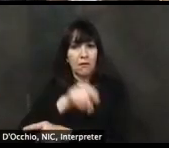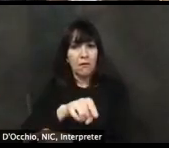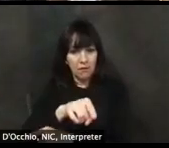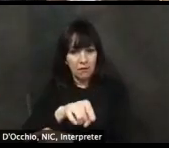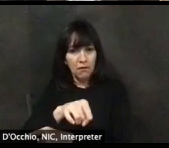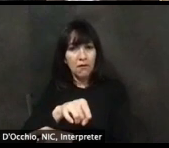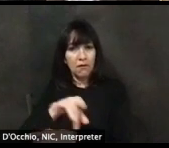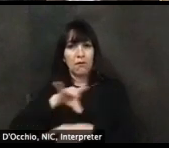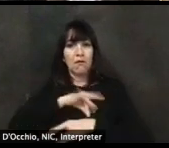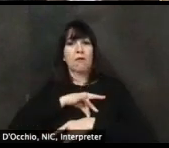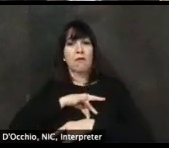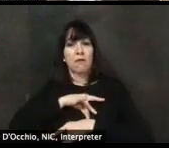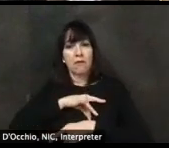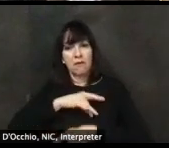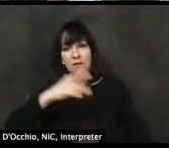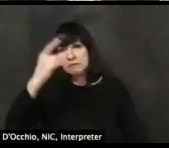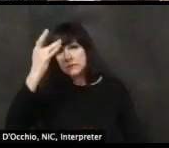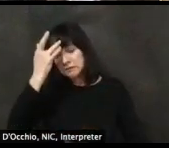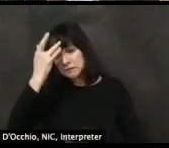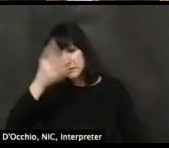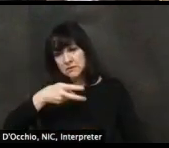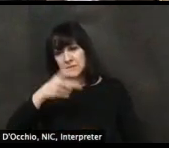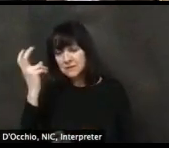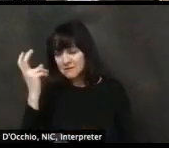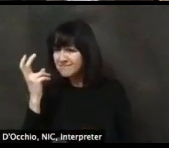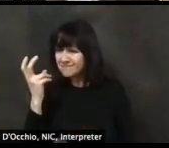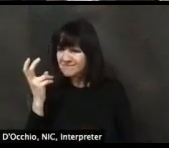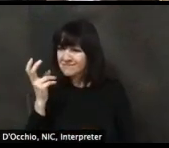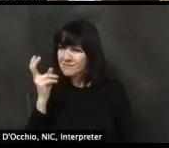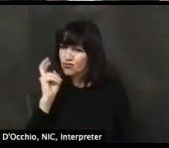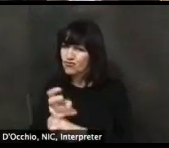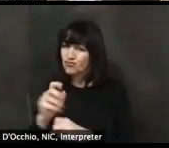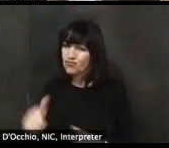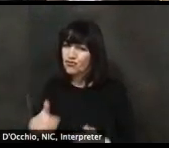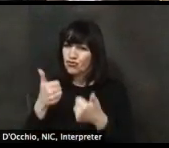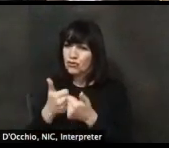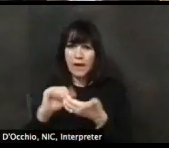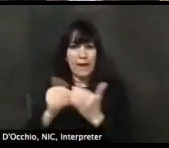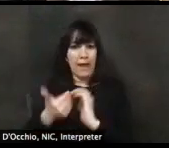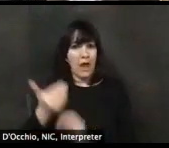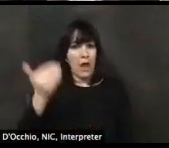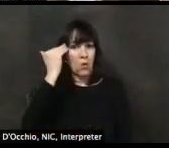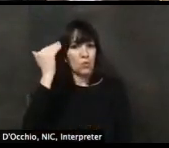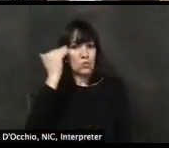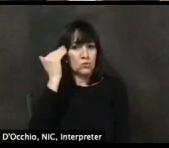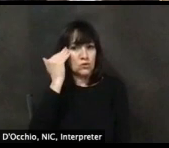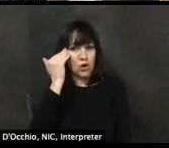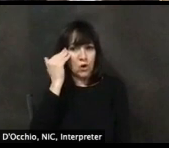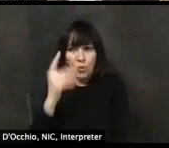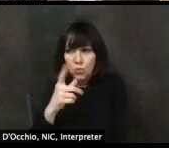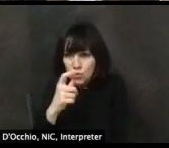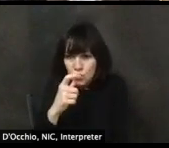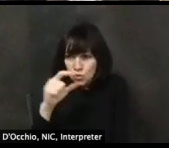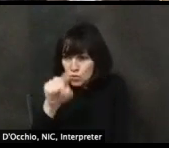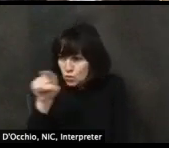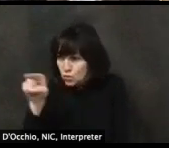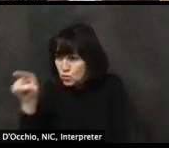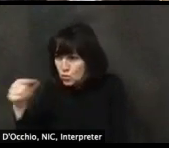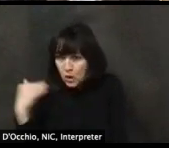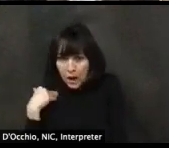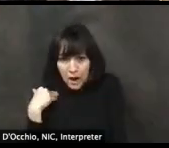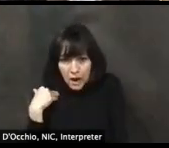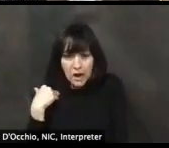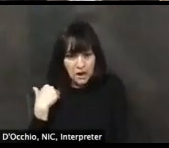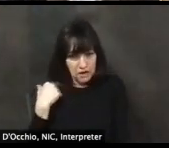have been doing a tremendous amount of work to help provide support to long-term care facilities, a lot of education and technical